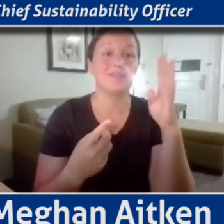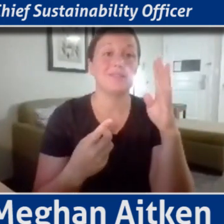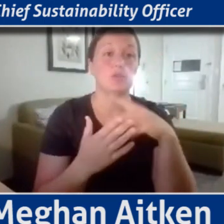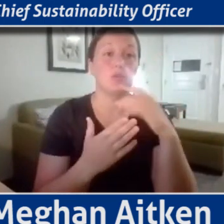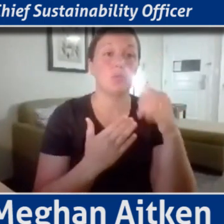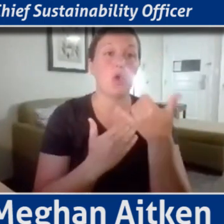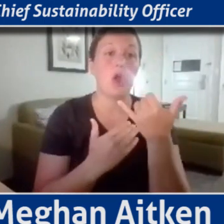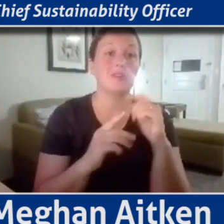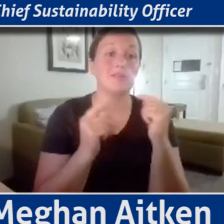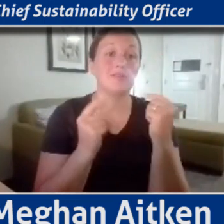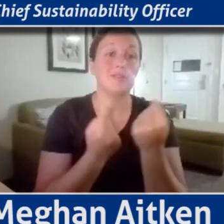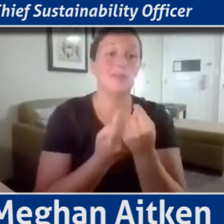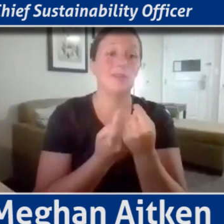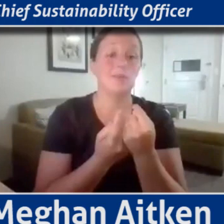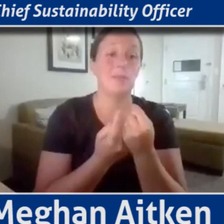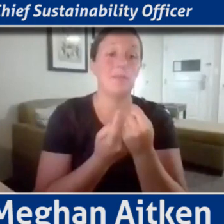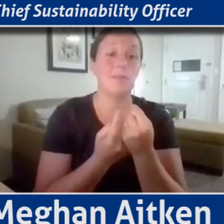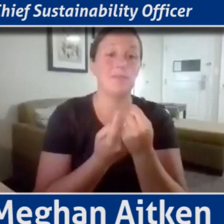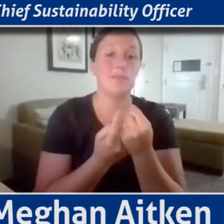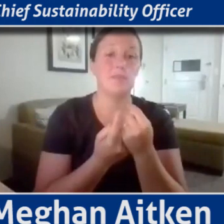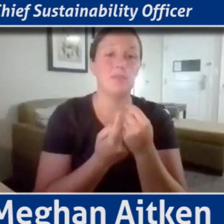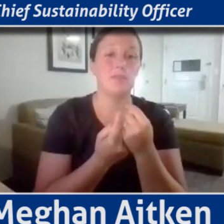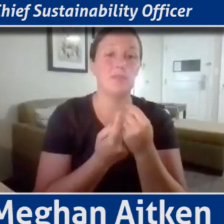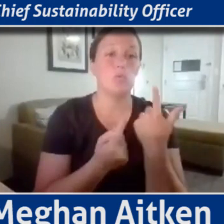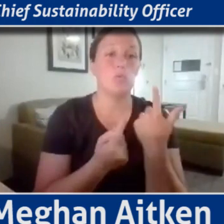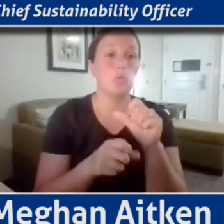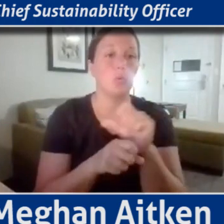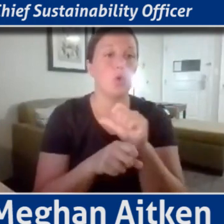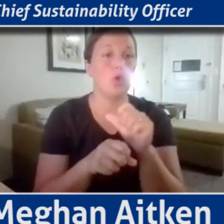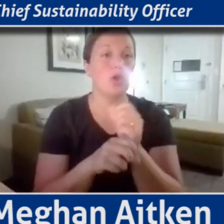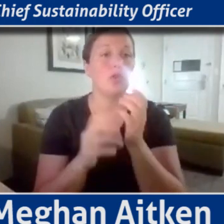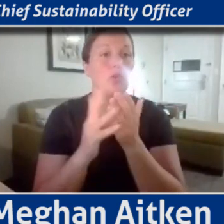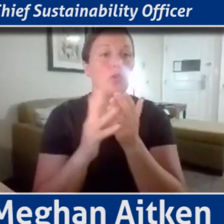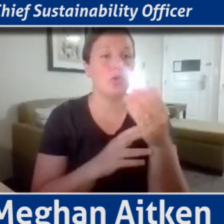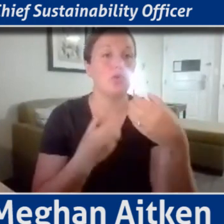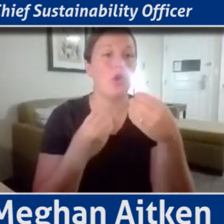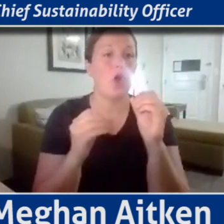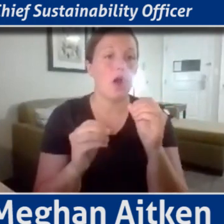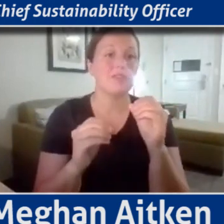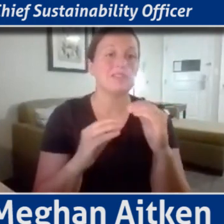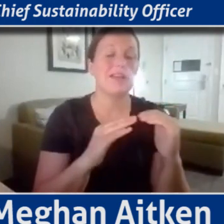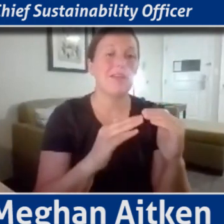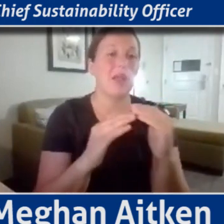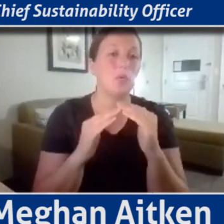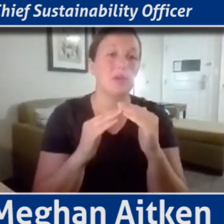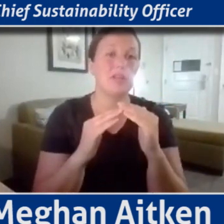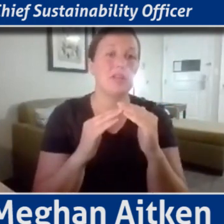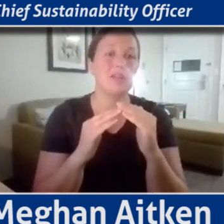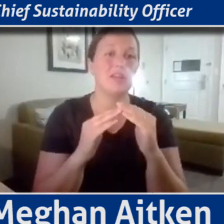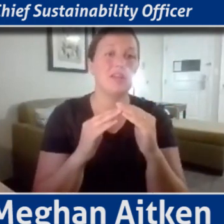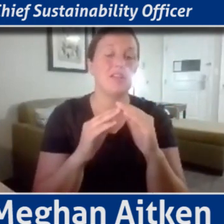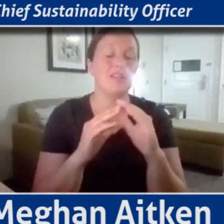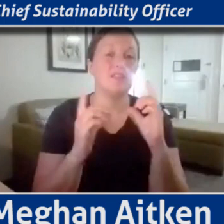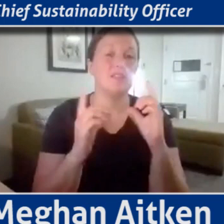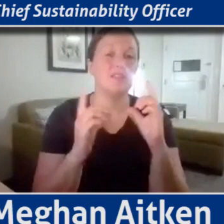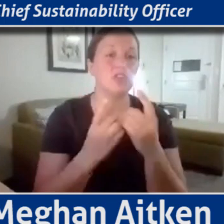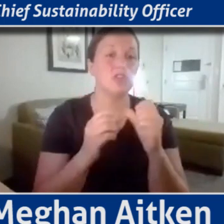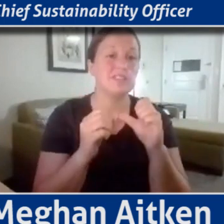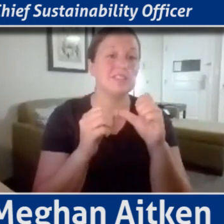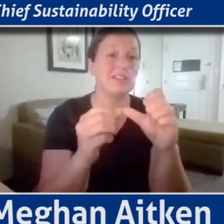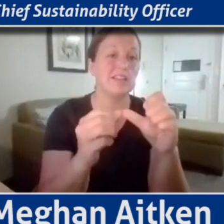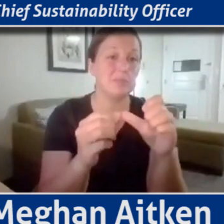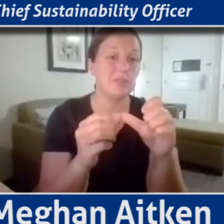interface, uh, through the office of equity and the division of sustainability and resilience and city planning and the commission on human relations,